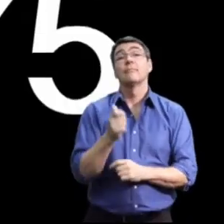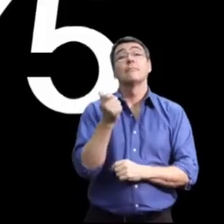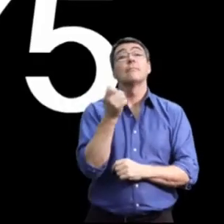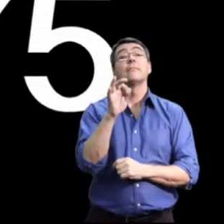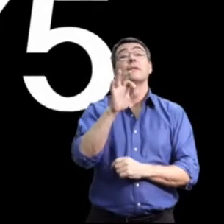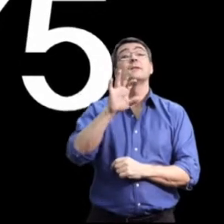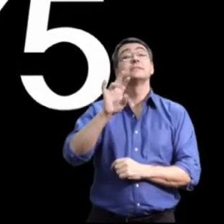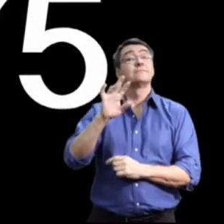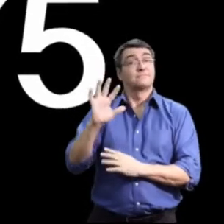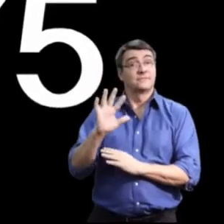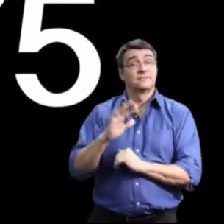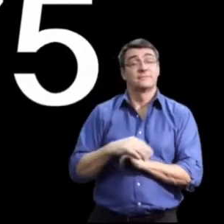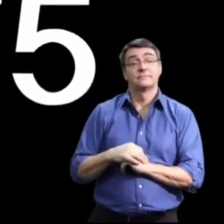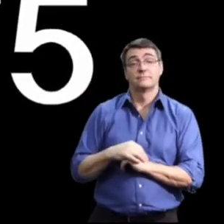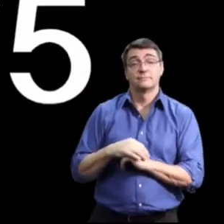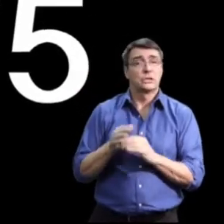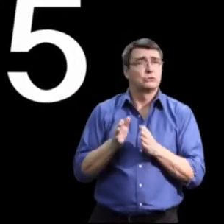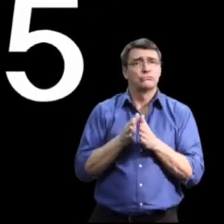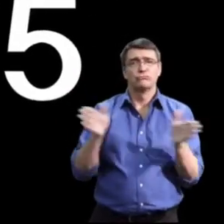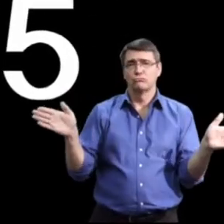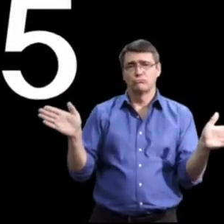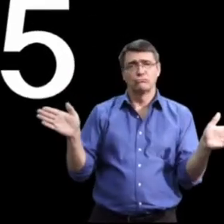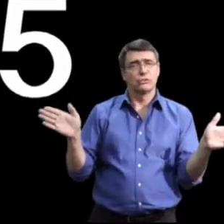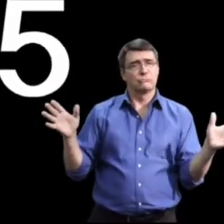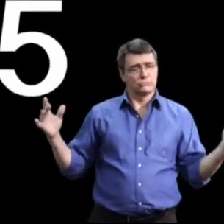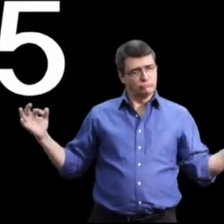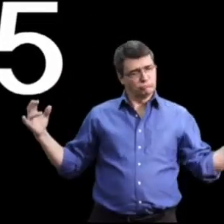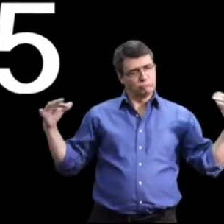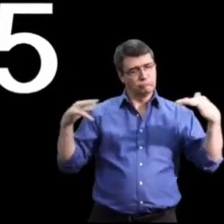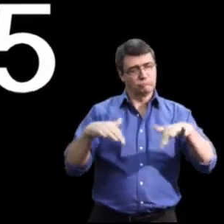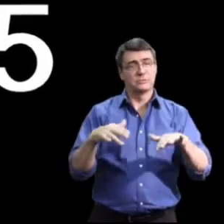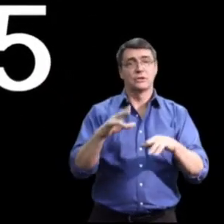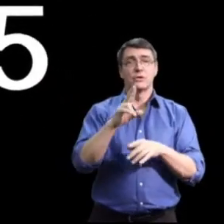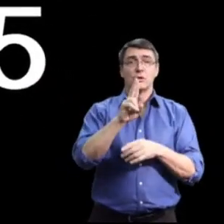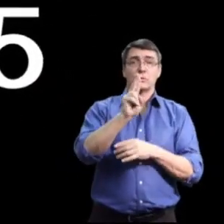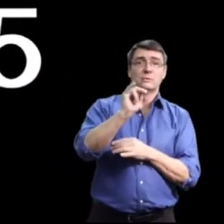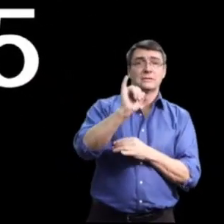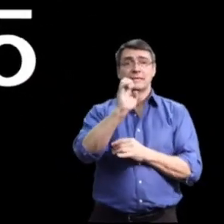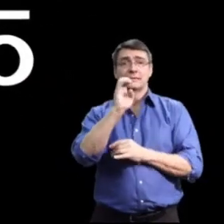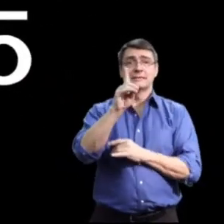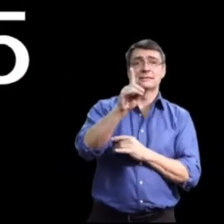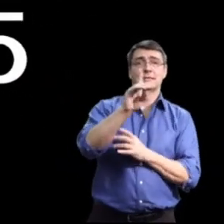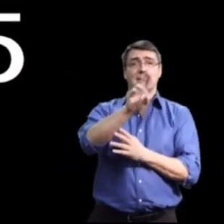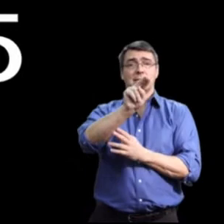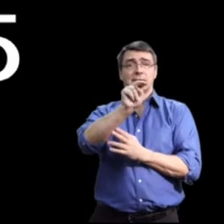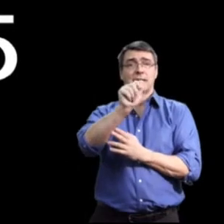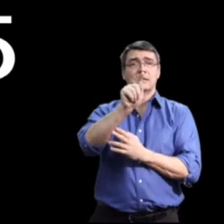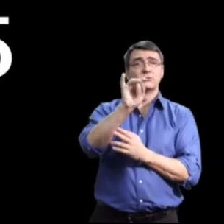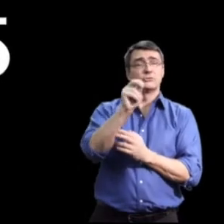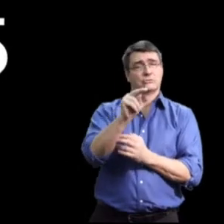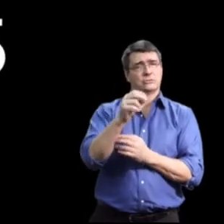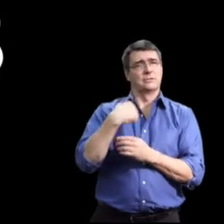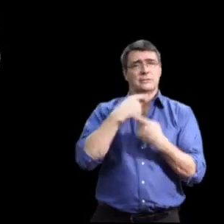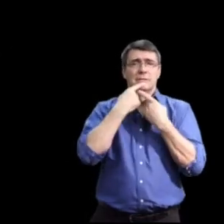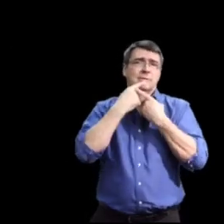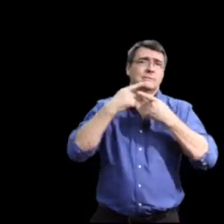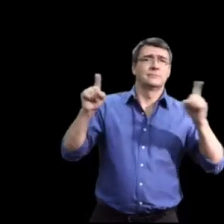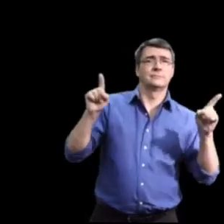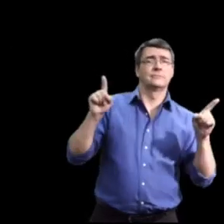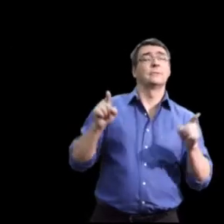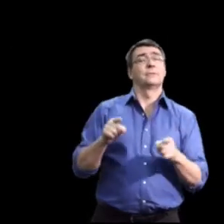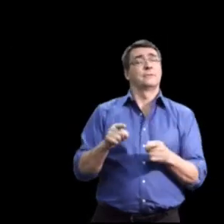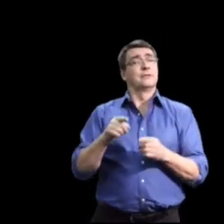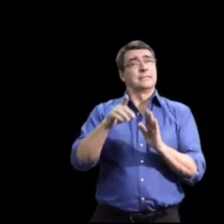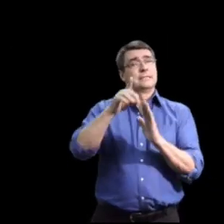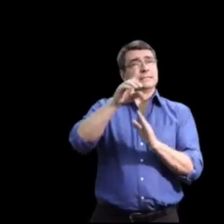In 1975, the General Assembly of the United Nations proclaimed the Declaration on the Rights of